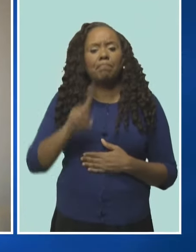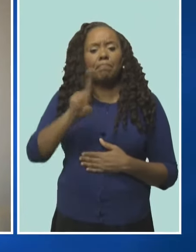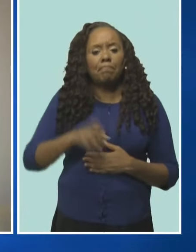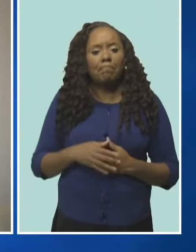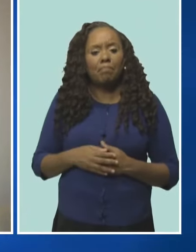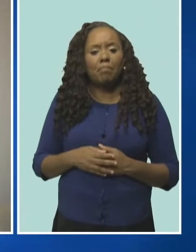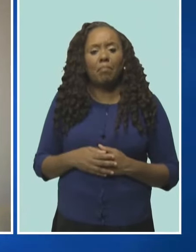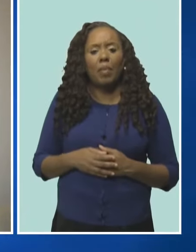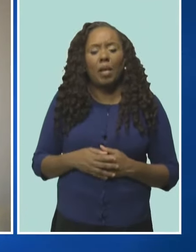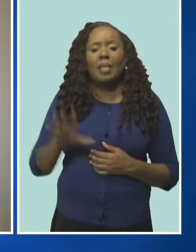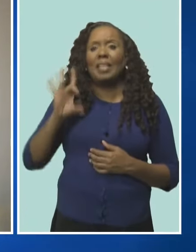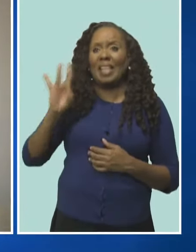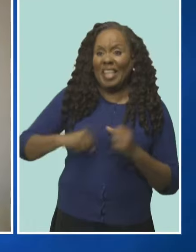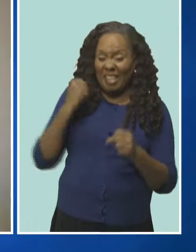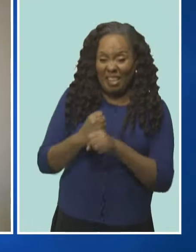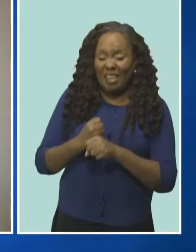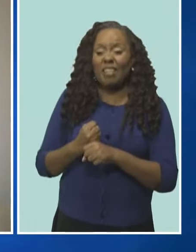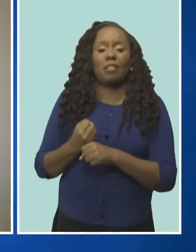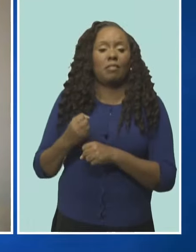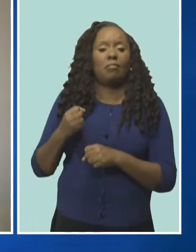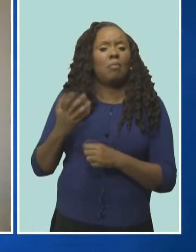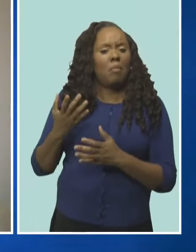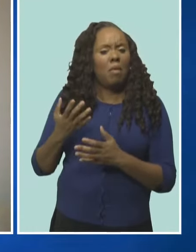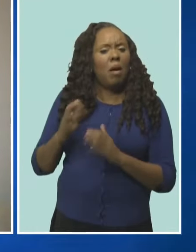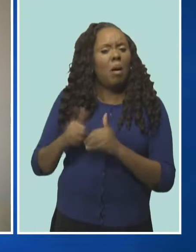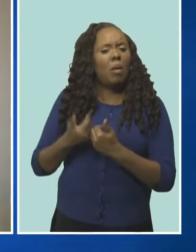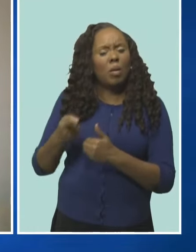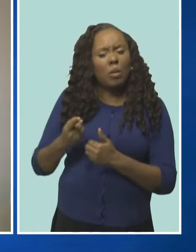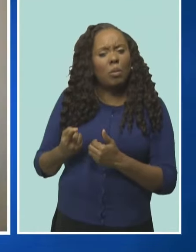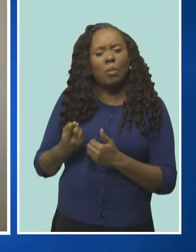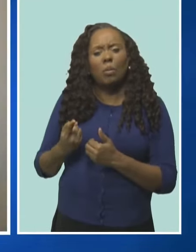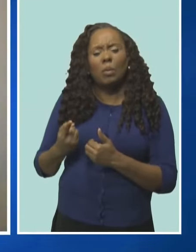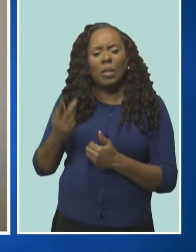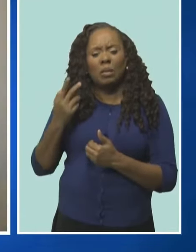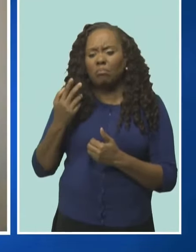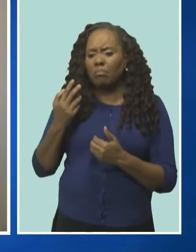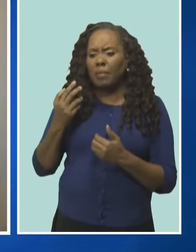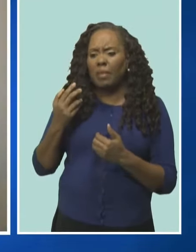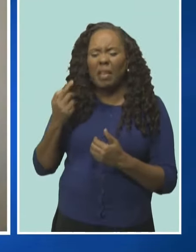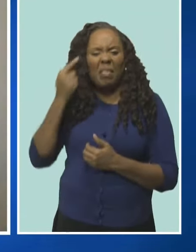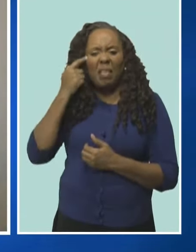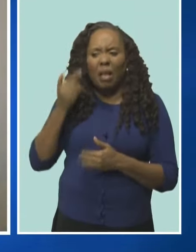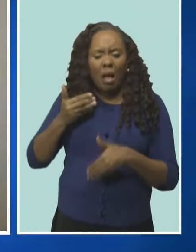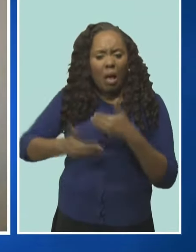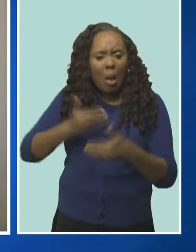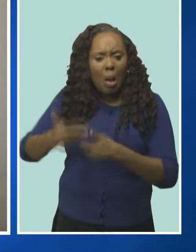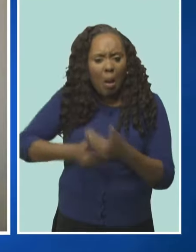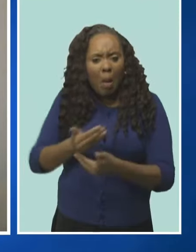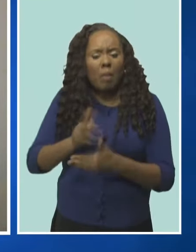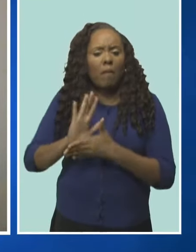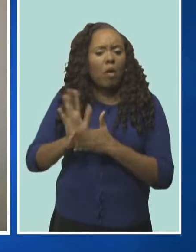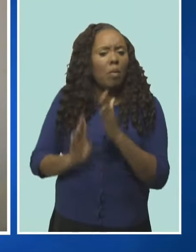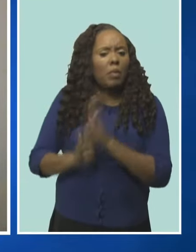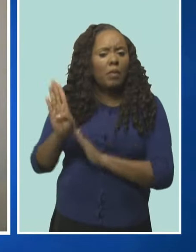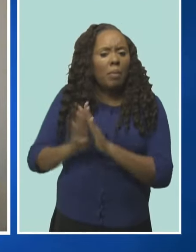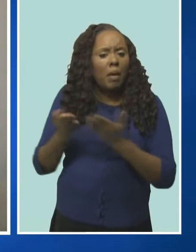years, how would you assess the growth of the industry in Barbados? I would like to think and say that it has,